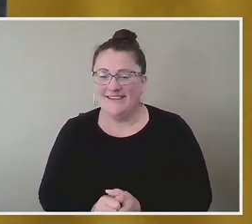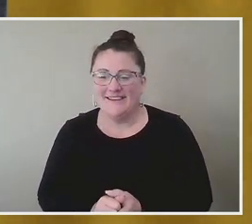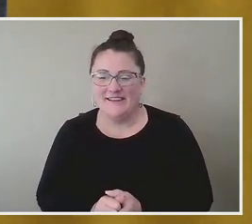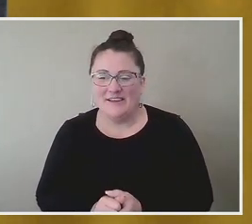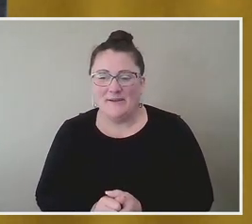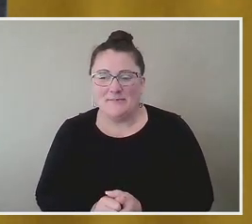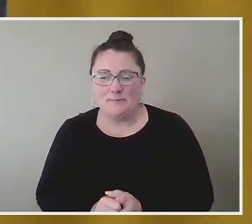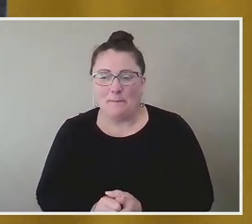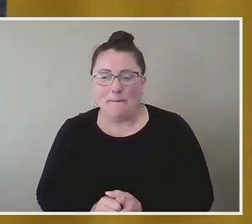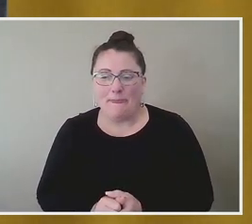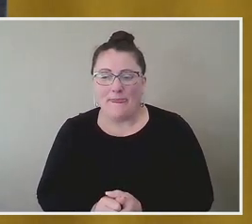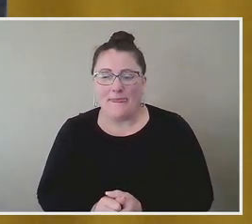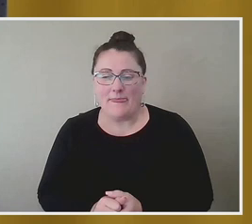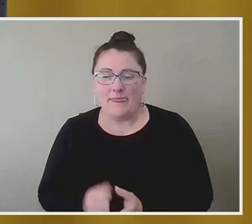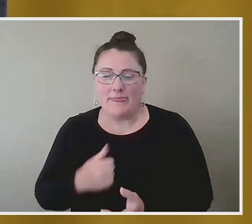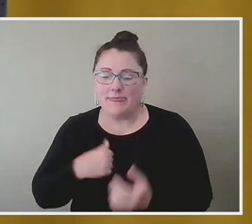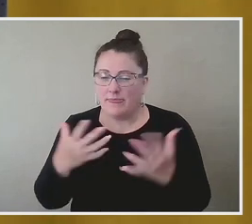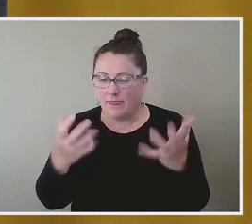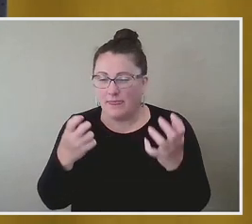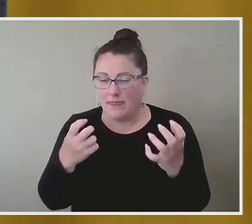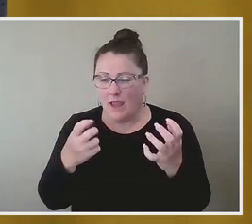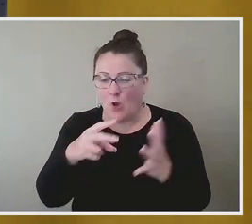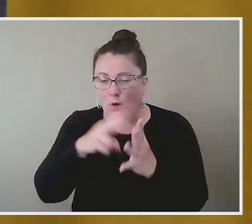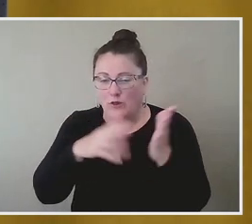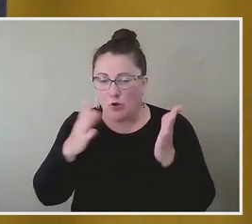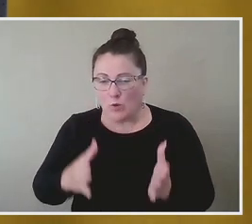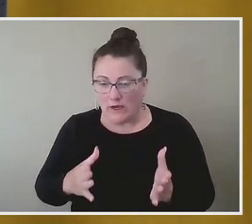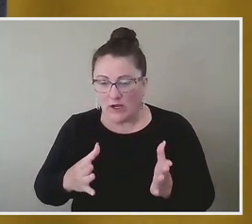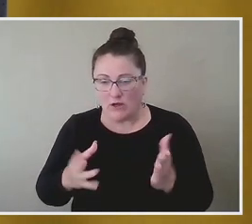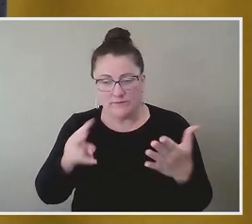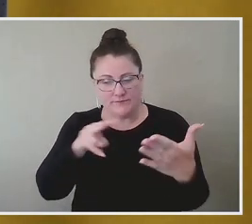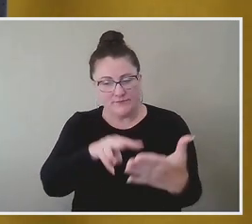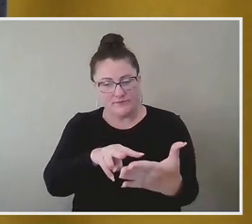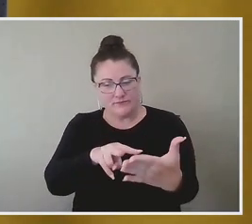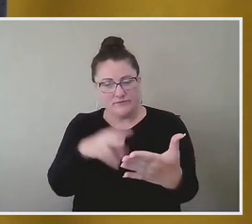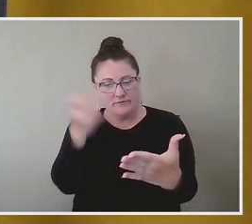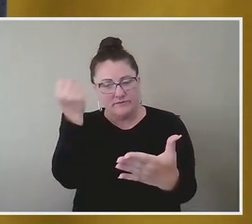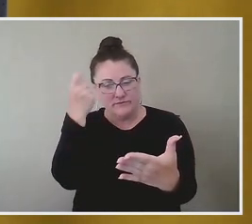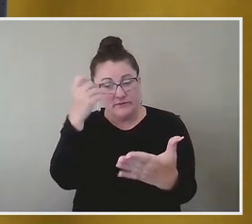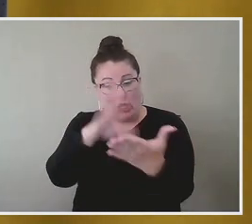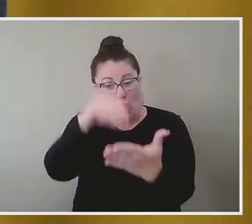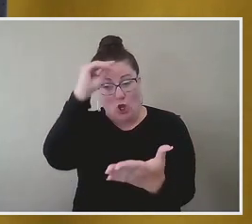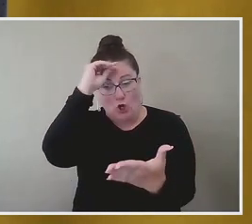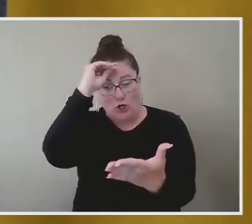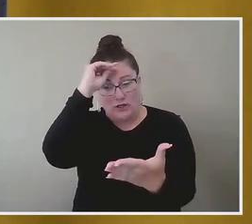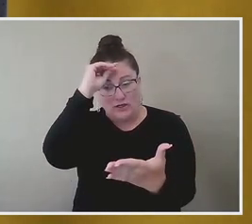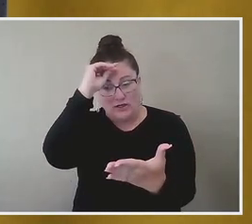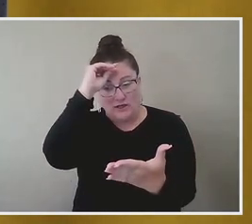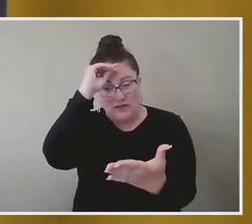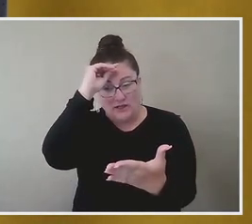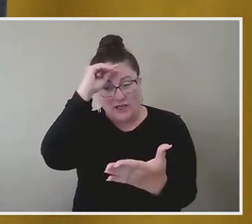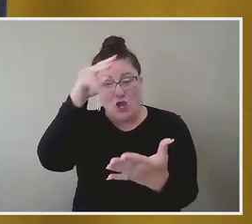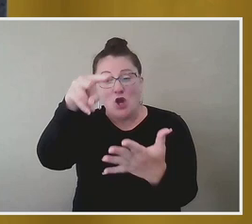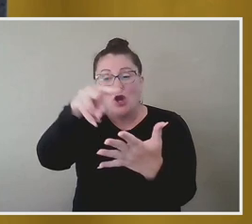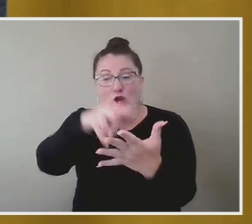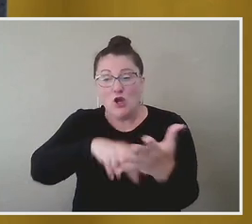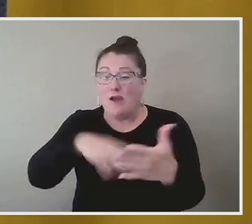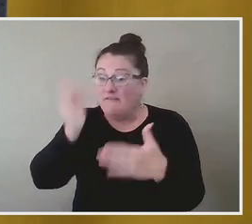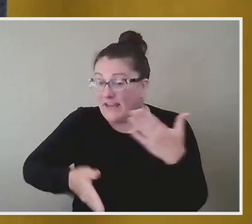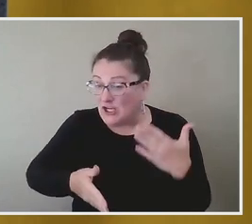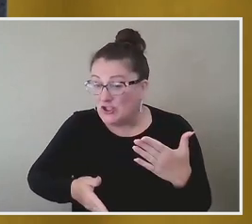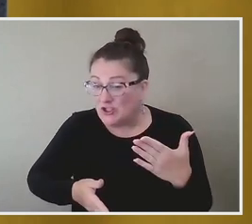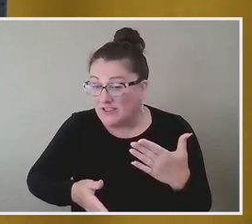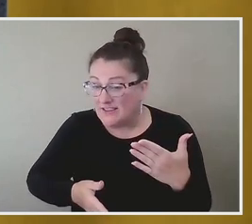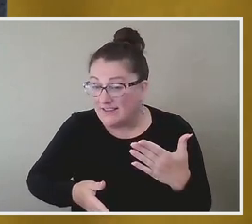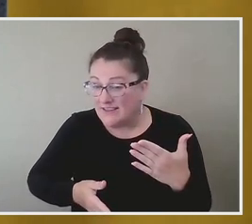And, um, what I want the reader from my work to walk away with is I want you to finish reading that mug, and then when you're